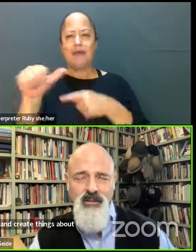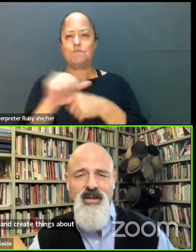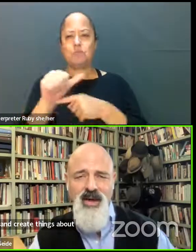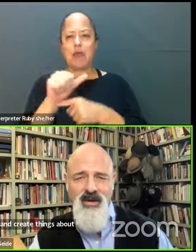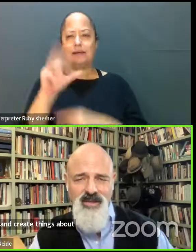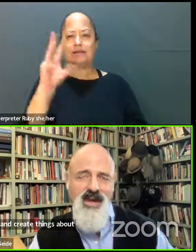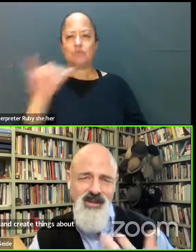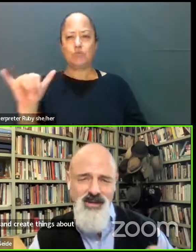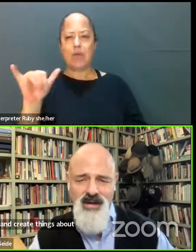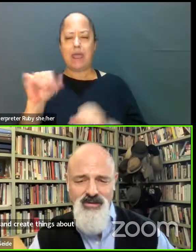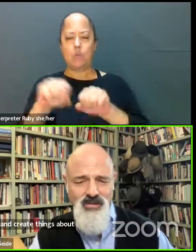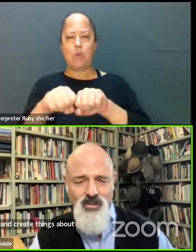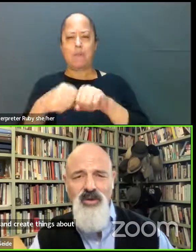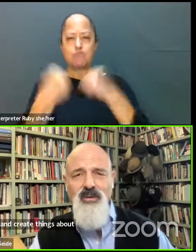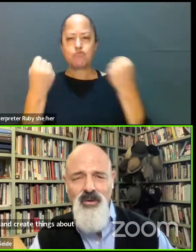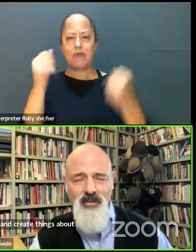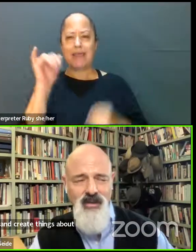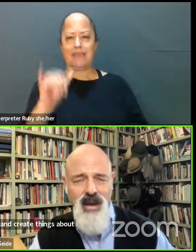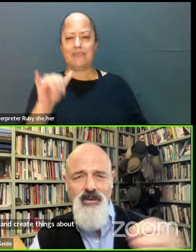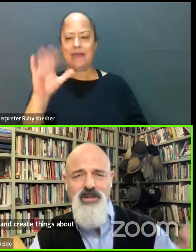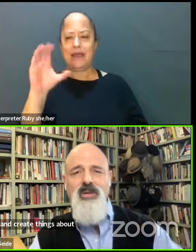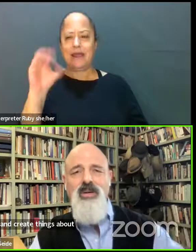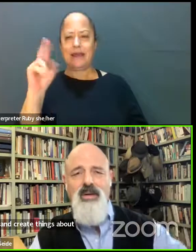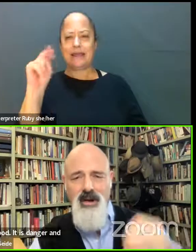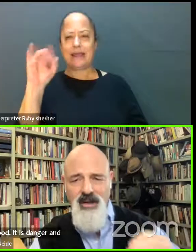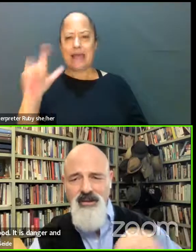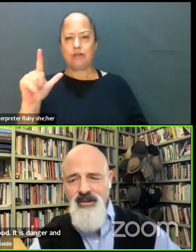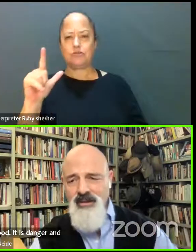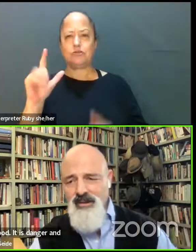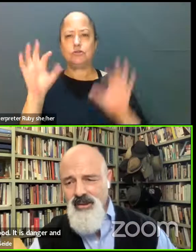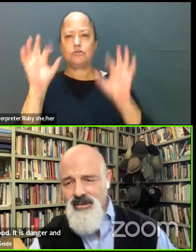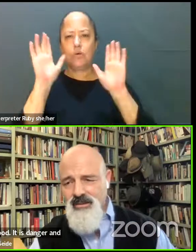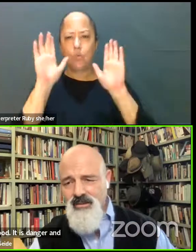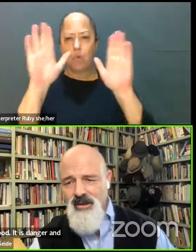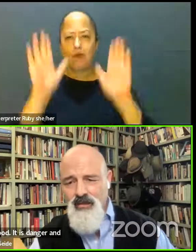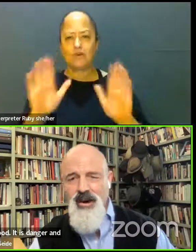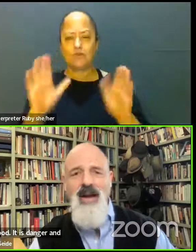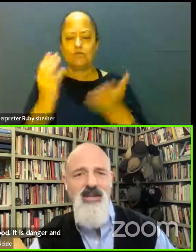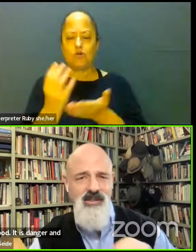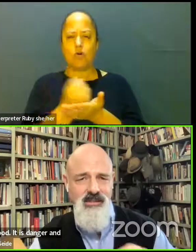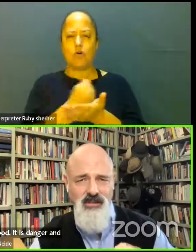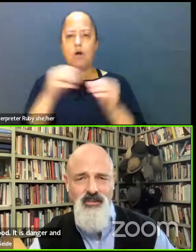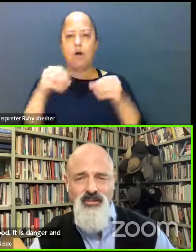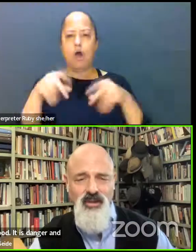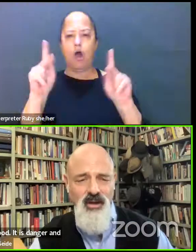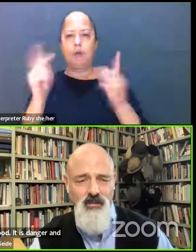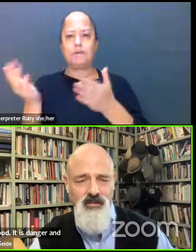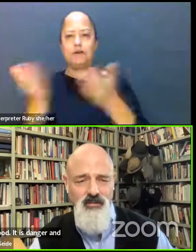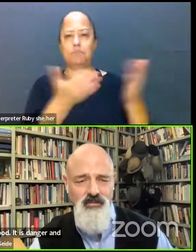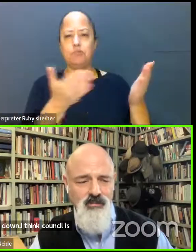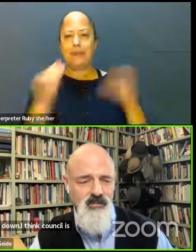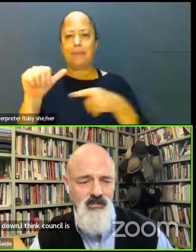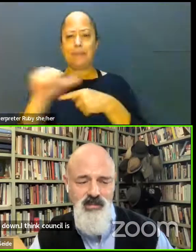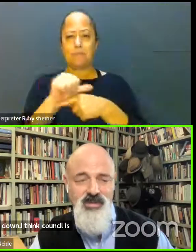that we break that all down. think counsel is a wonderful opportunity to bring this practice of